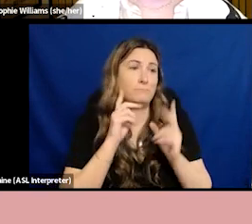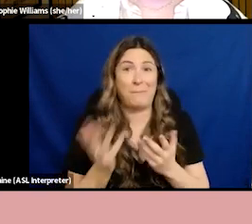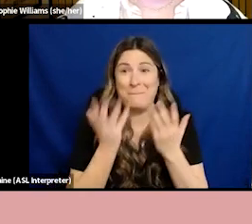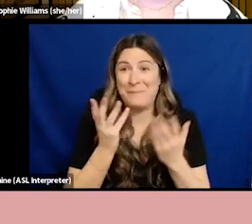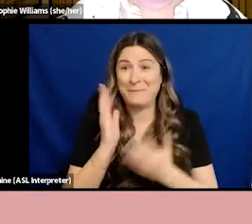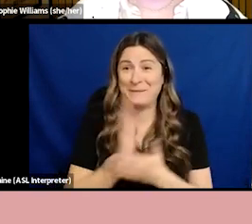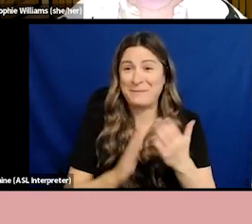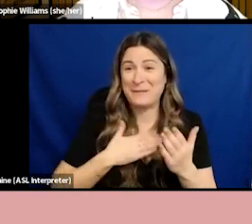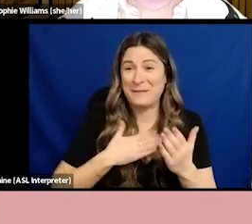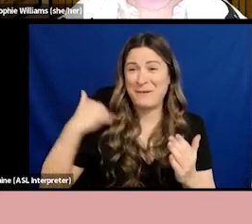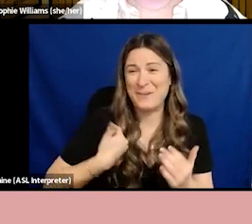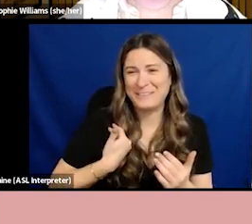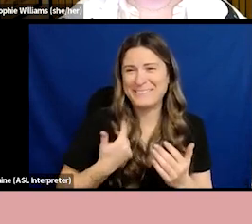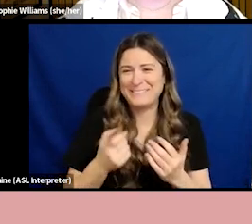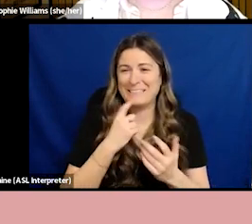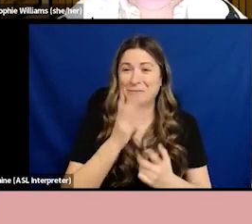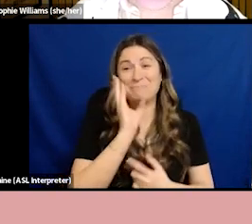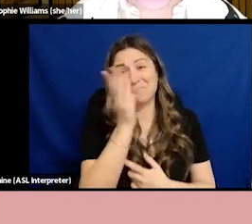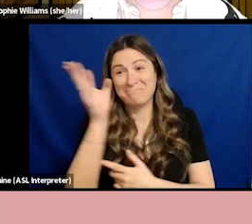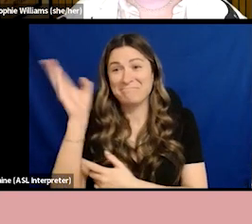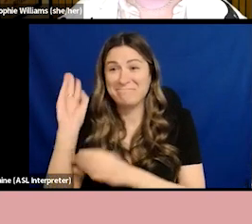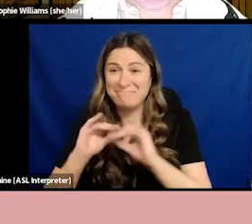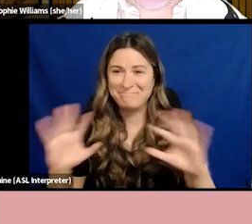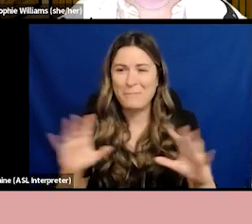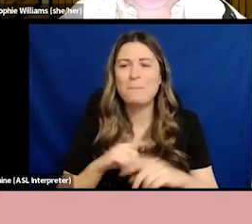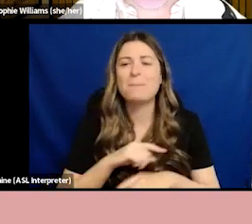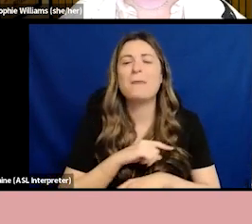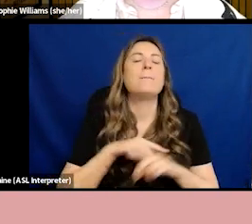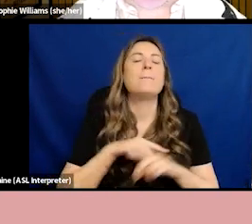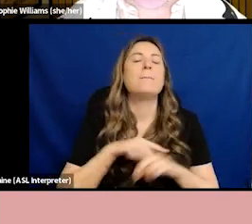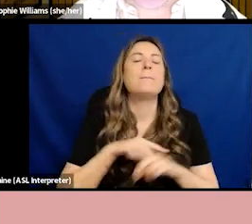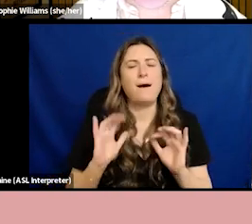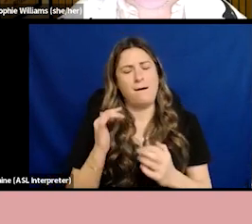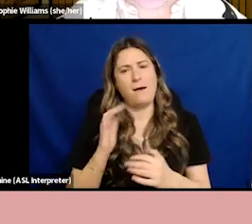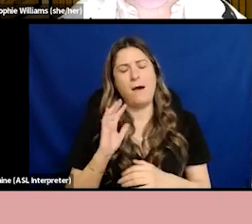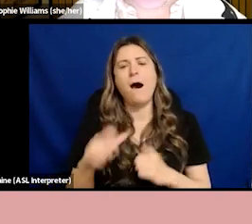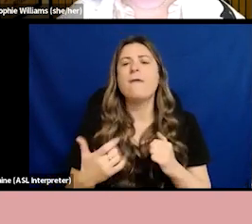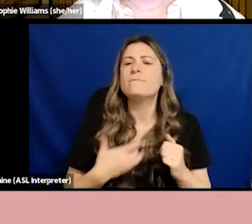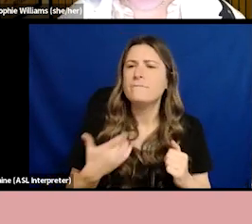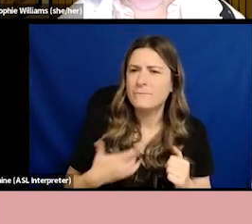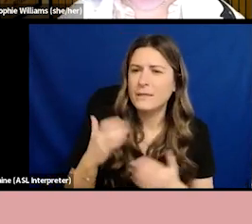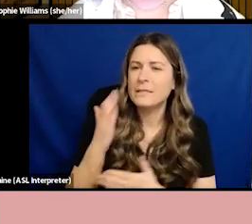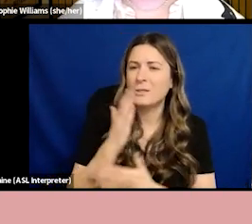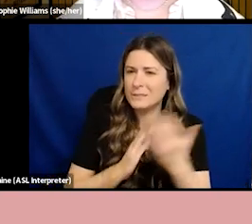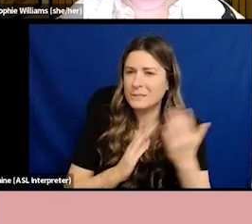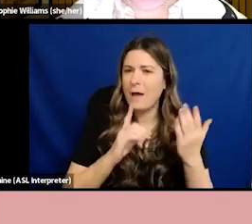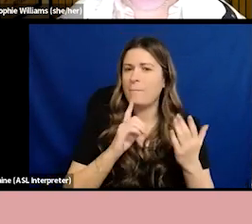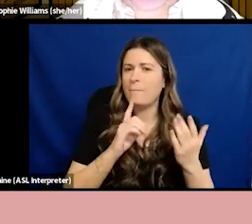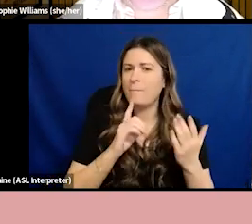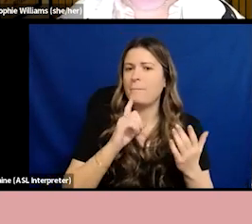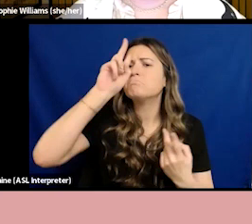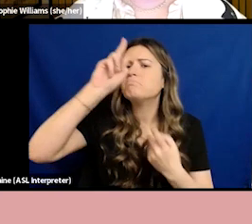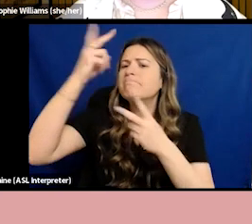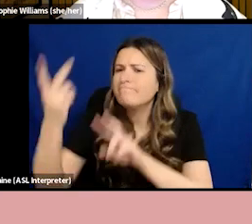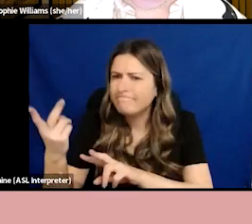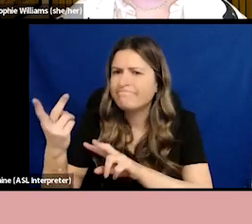But there have been, I think, some misunderstandings along the way about what we really mean when we use the word ally.